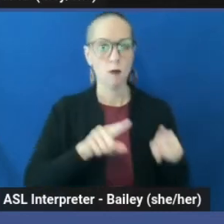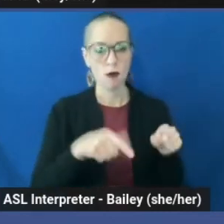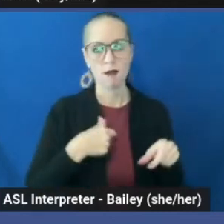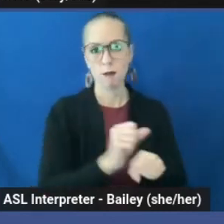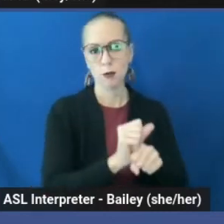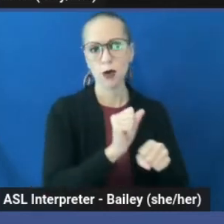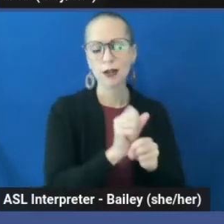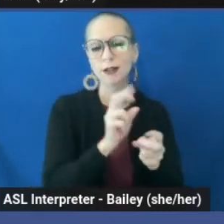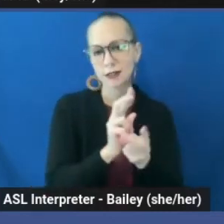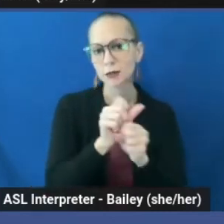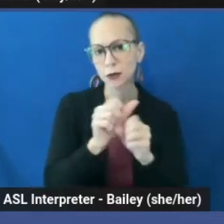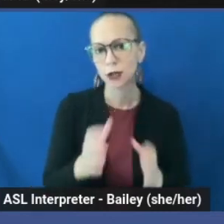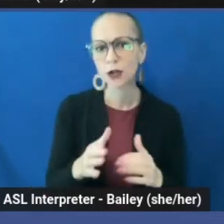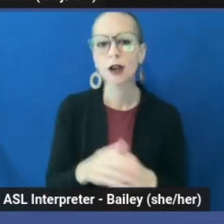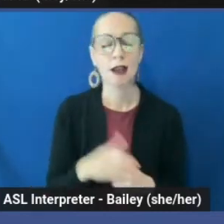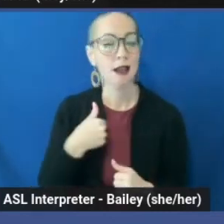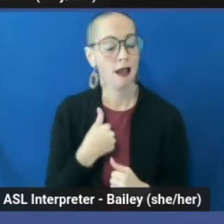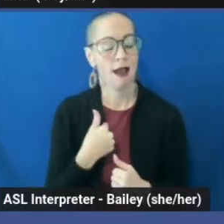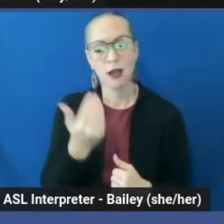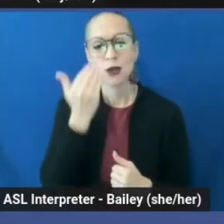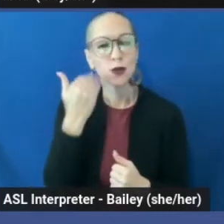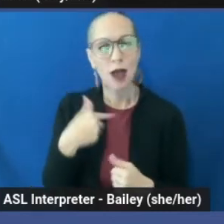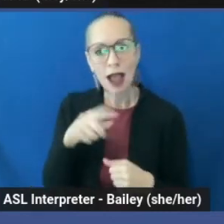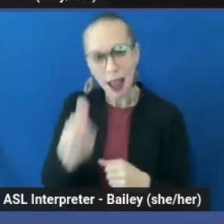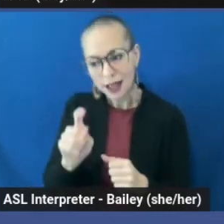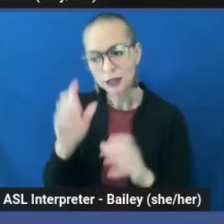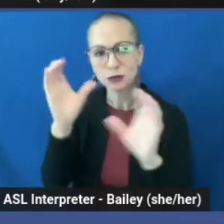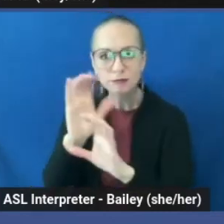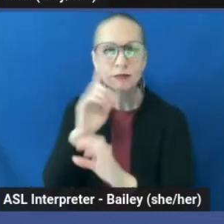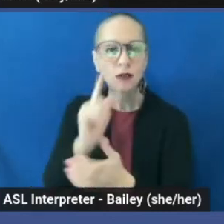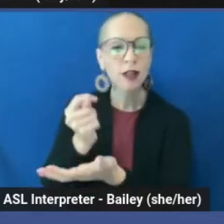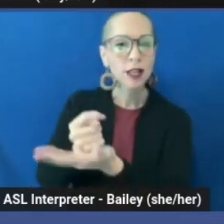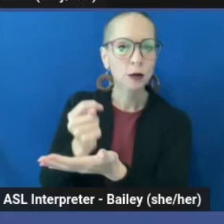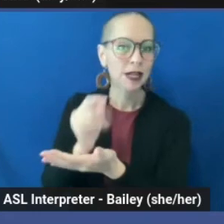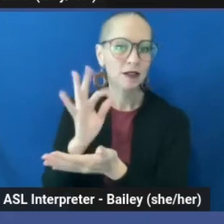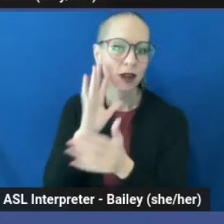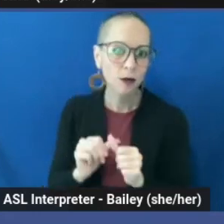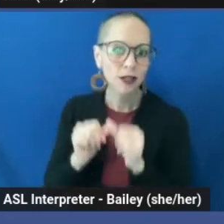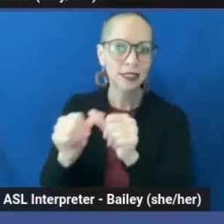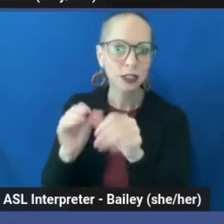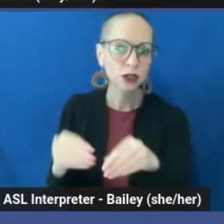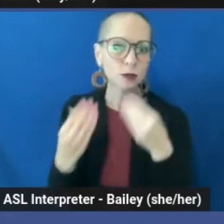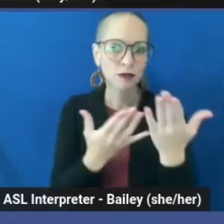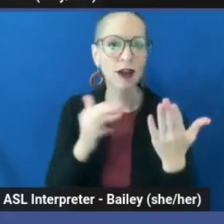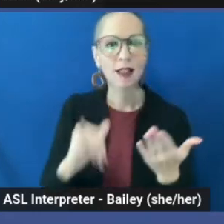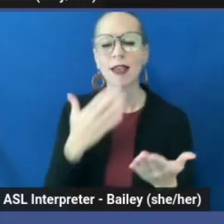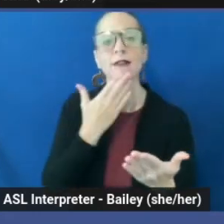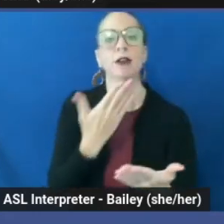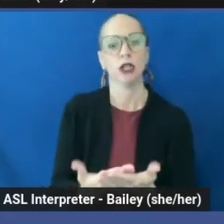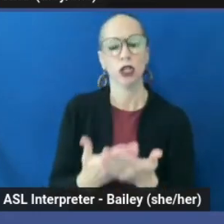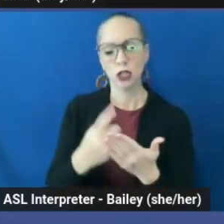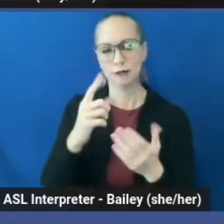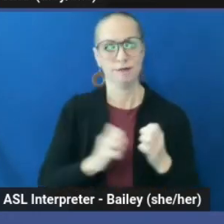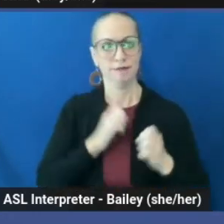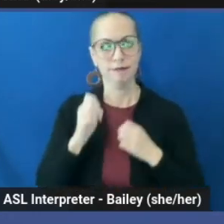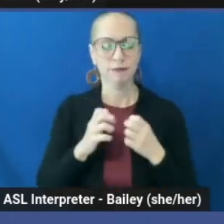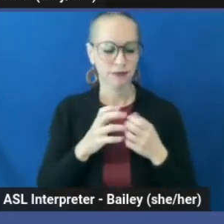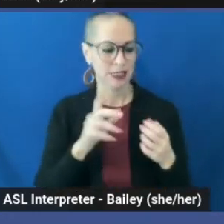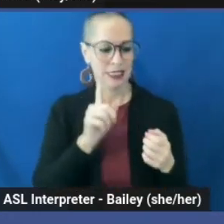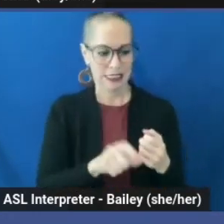I knew that I needed to seek therapy if I was going to be a provider that could check my emotional wounds at the door.